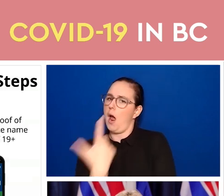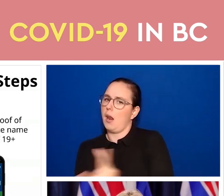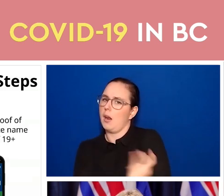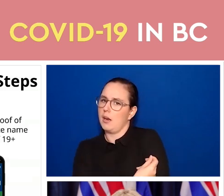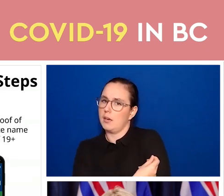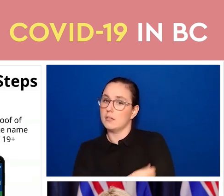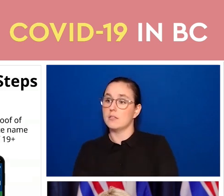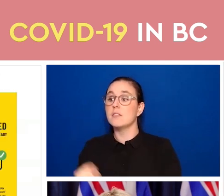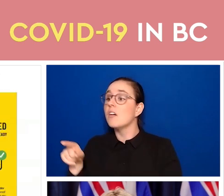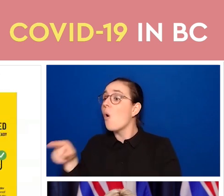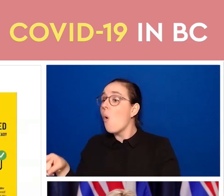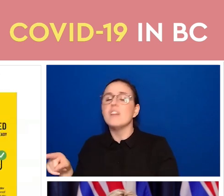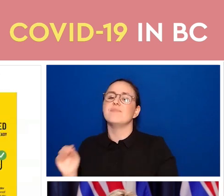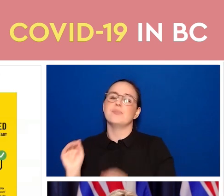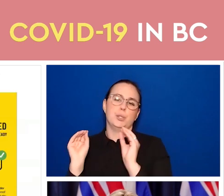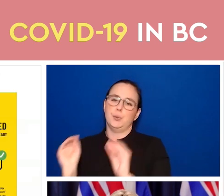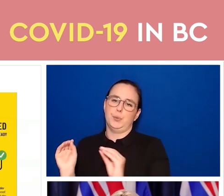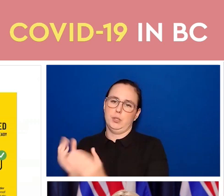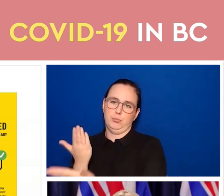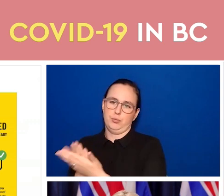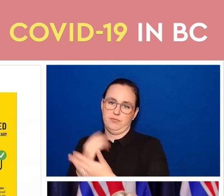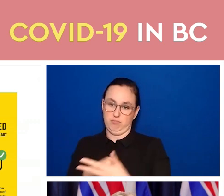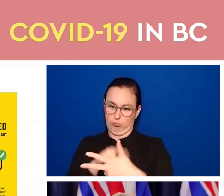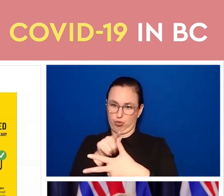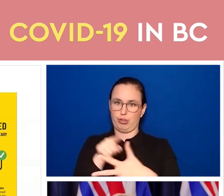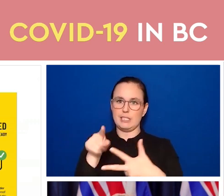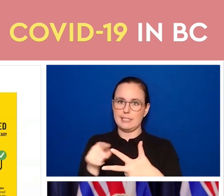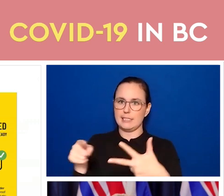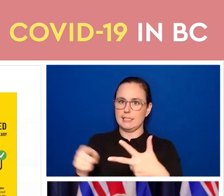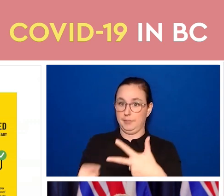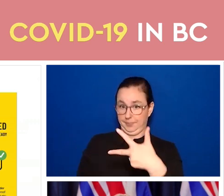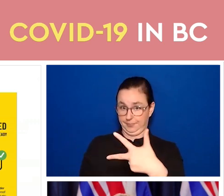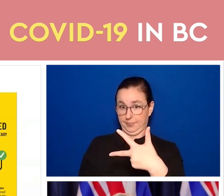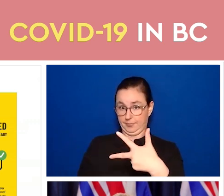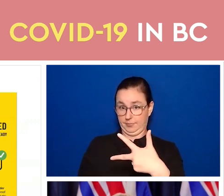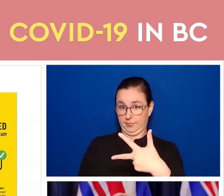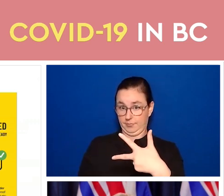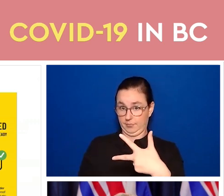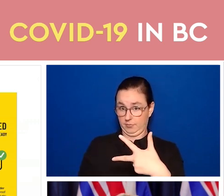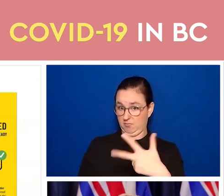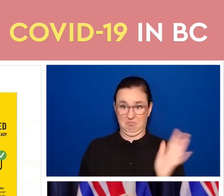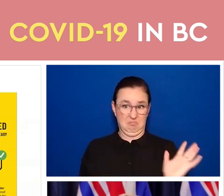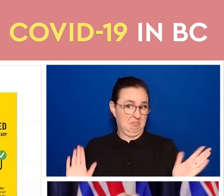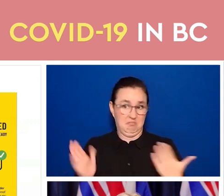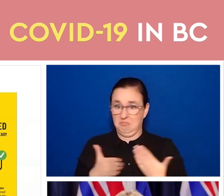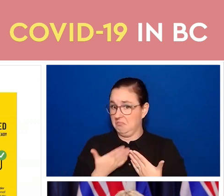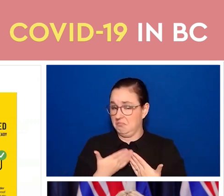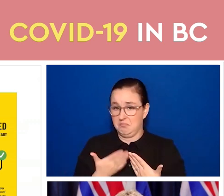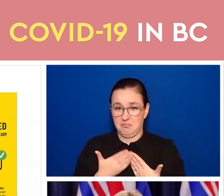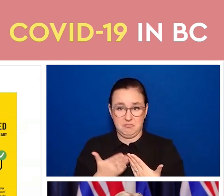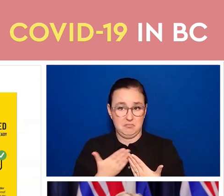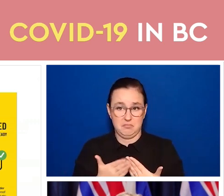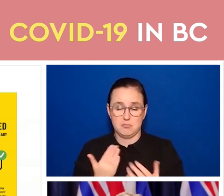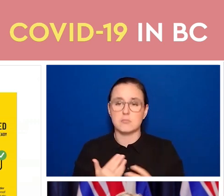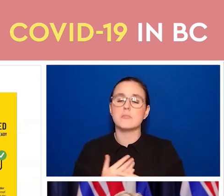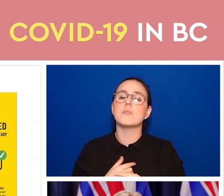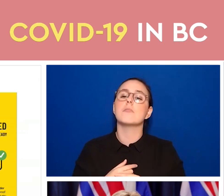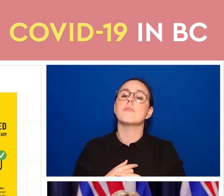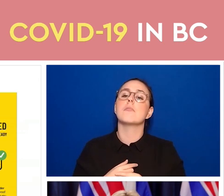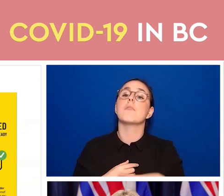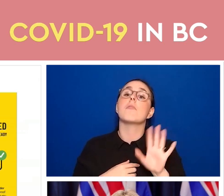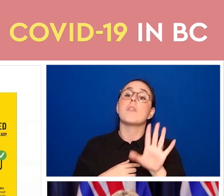very simple, and then you can go on and scan the next one. So businesses, as I mentioned, can also visually verify